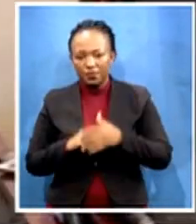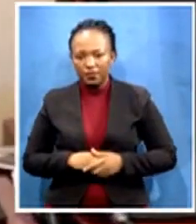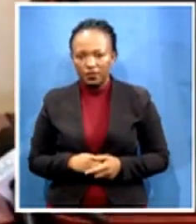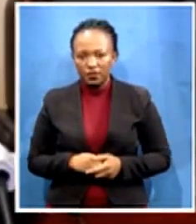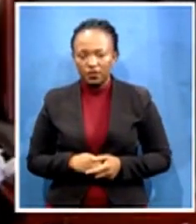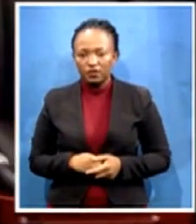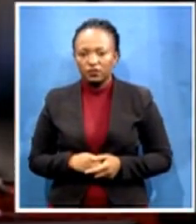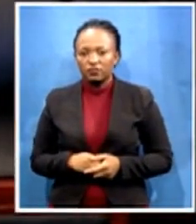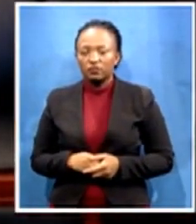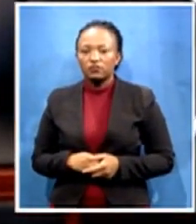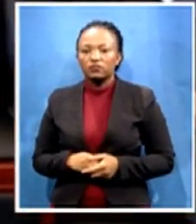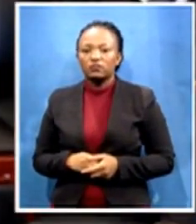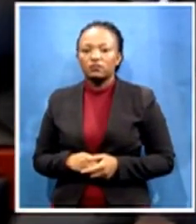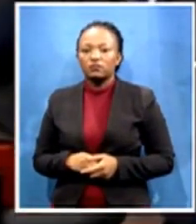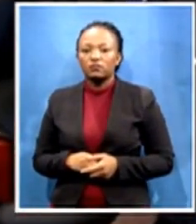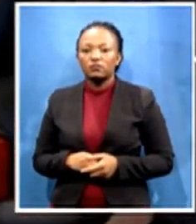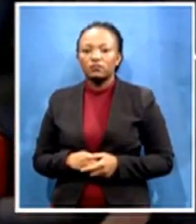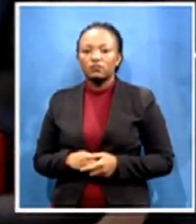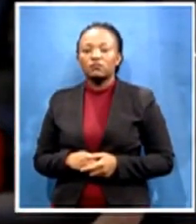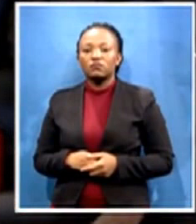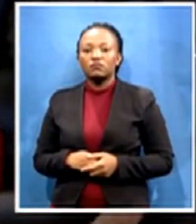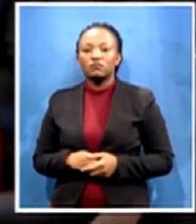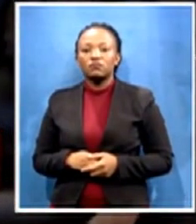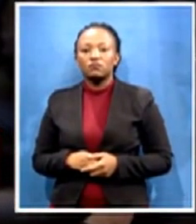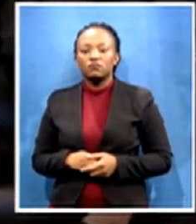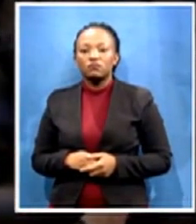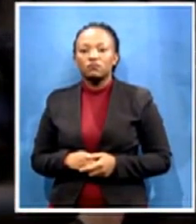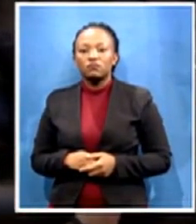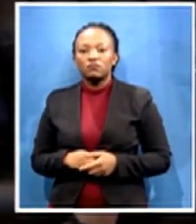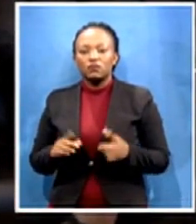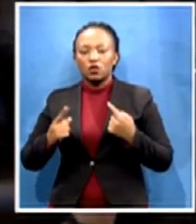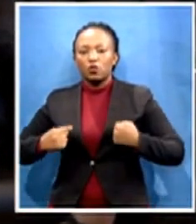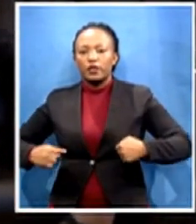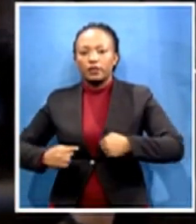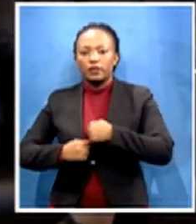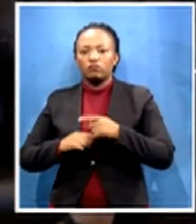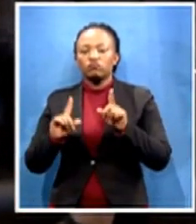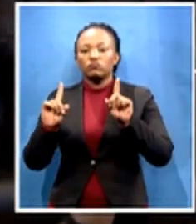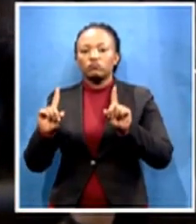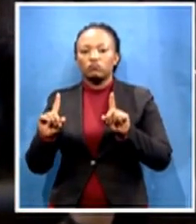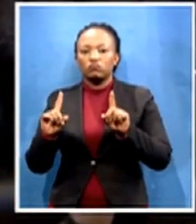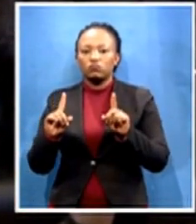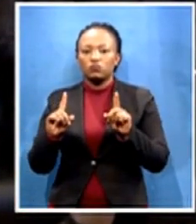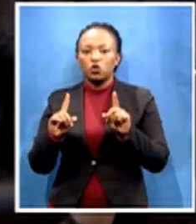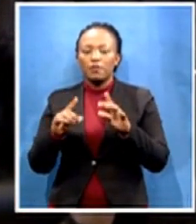and to use our joint muscle to negotiate for